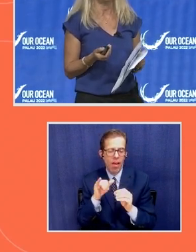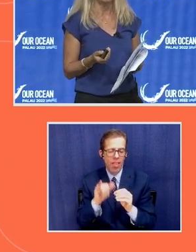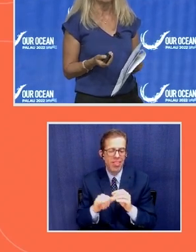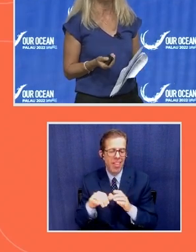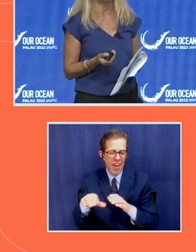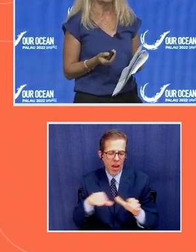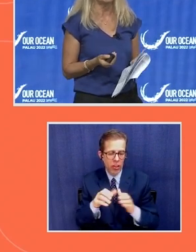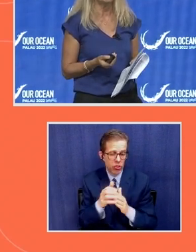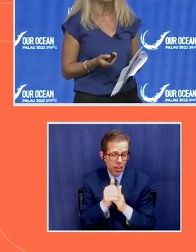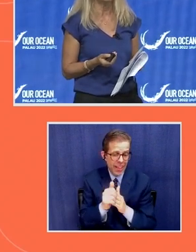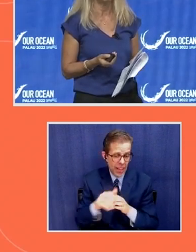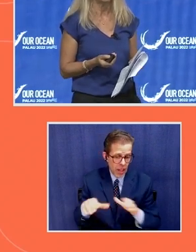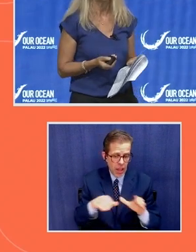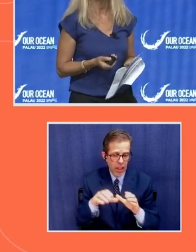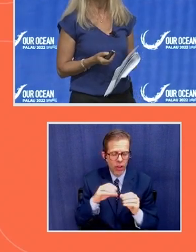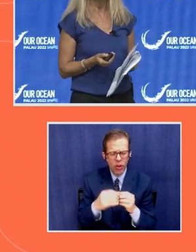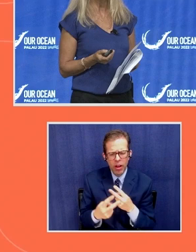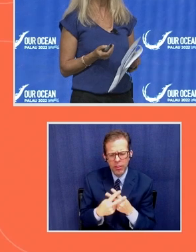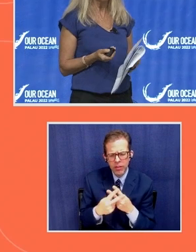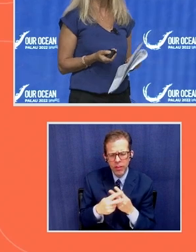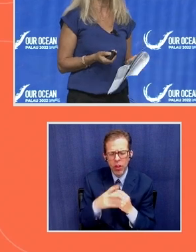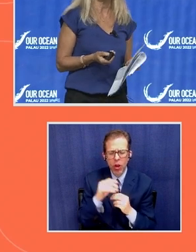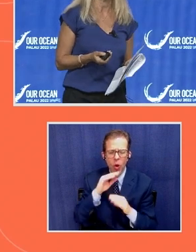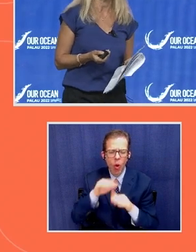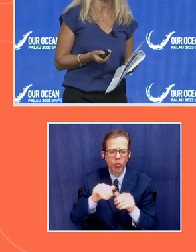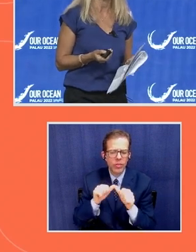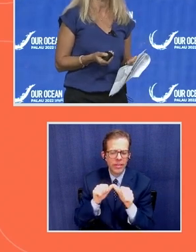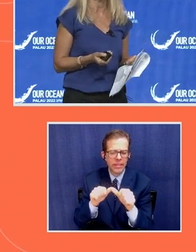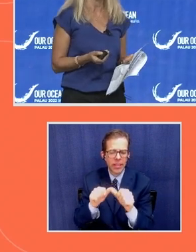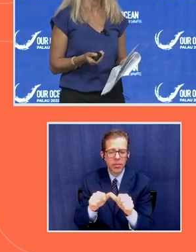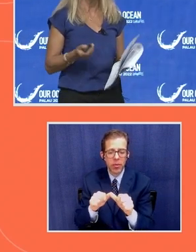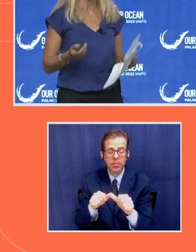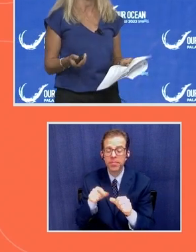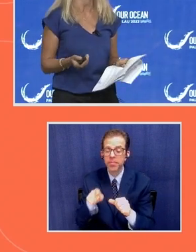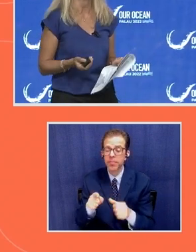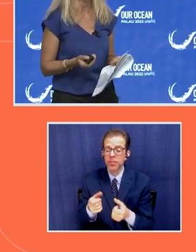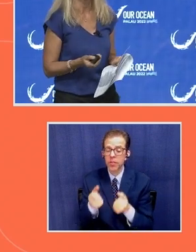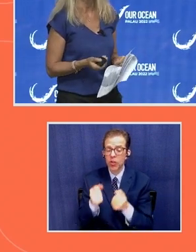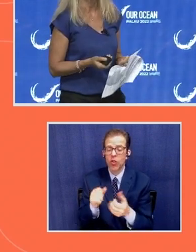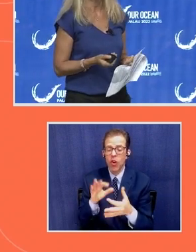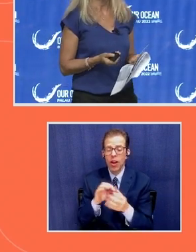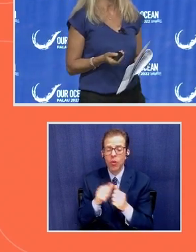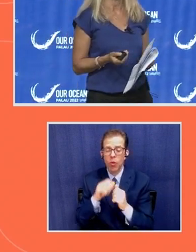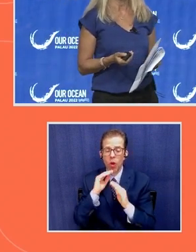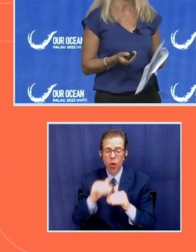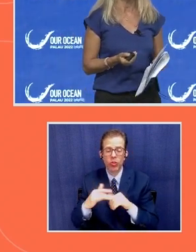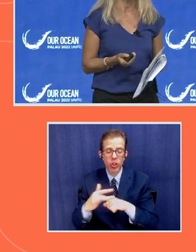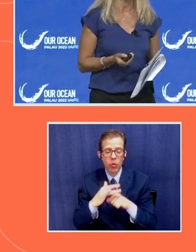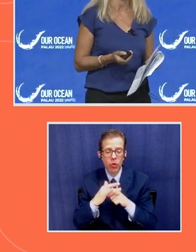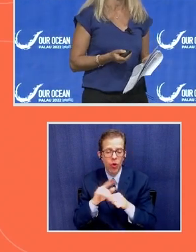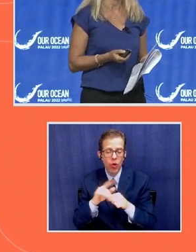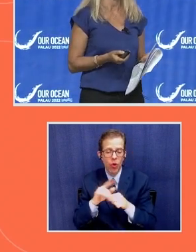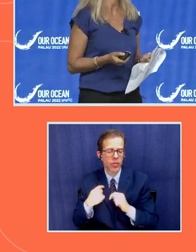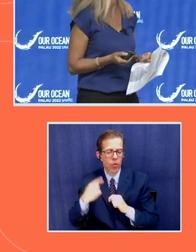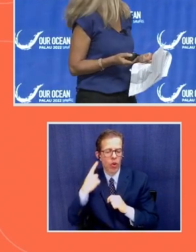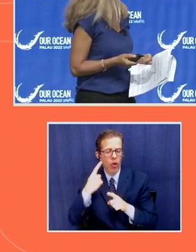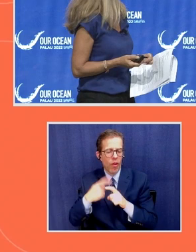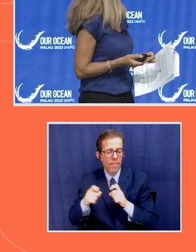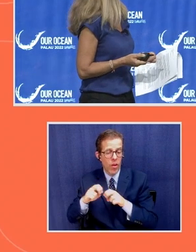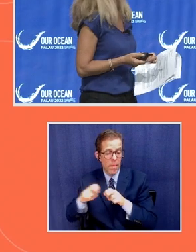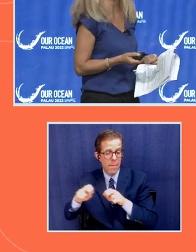and ocean sustainability, and have strong connection with ocean resources, as we heard from panelists and